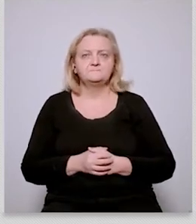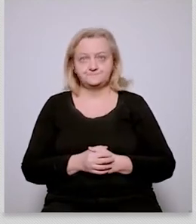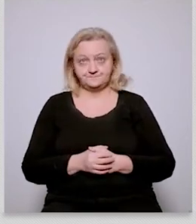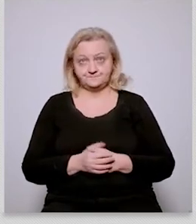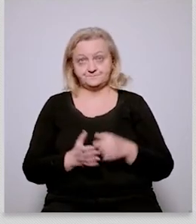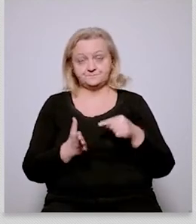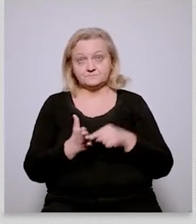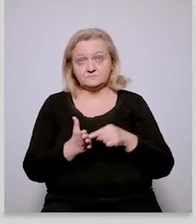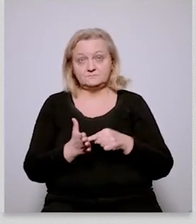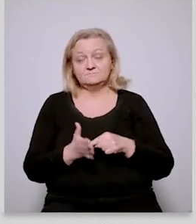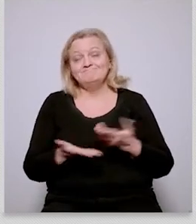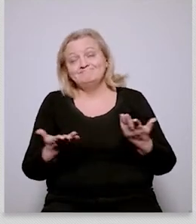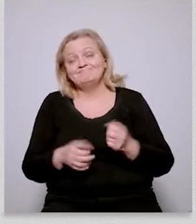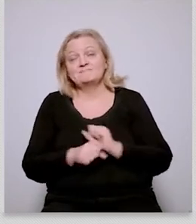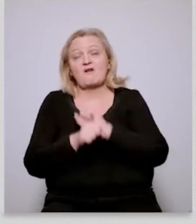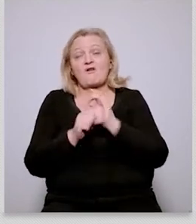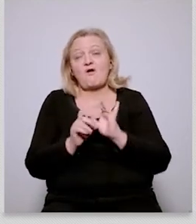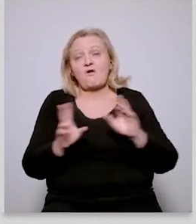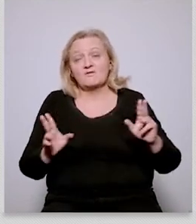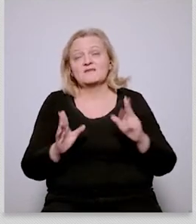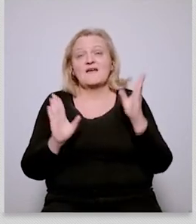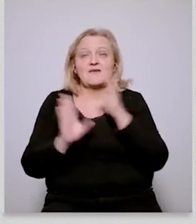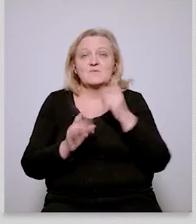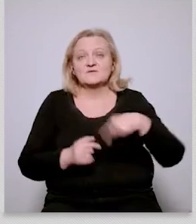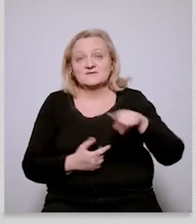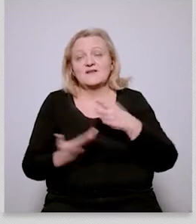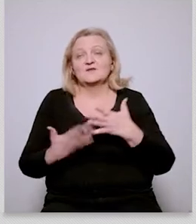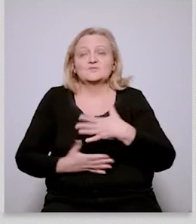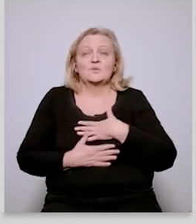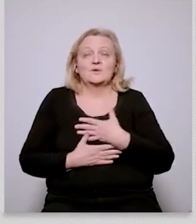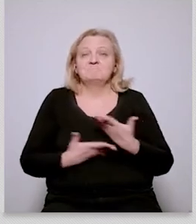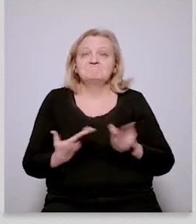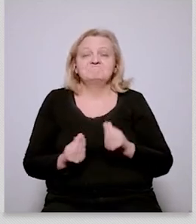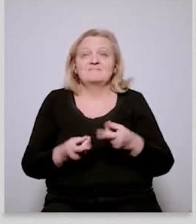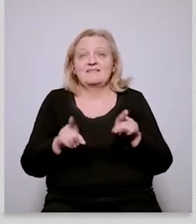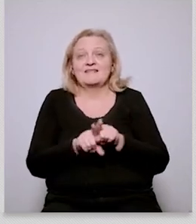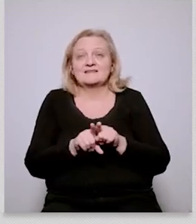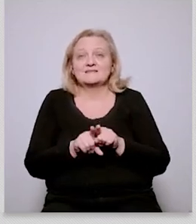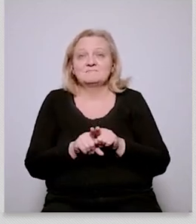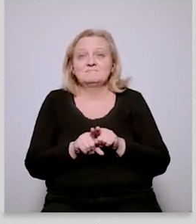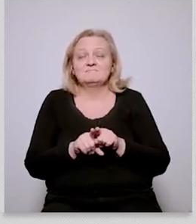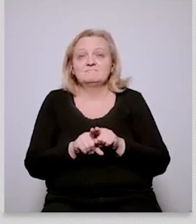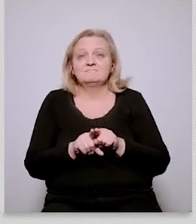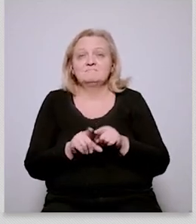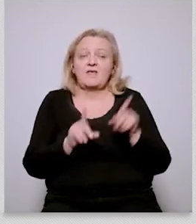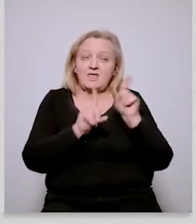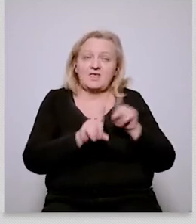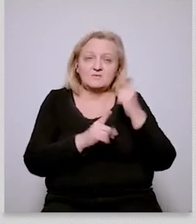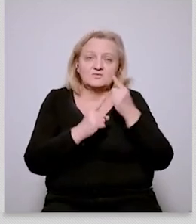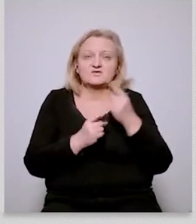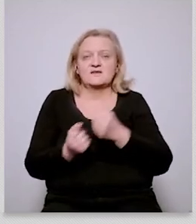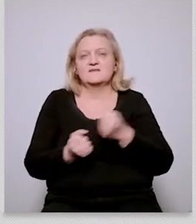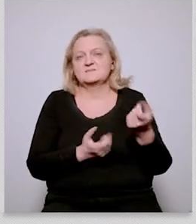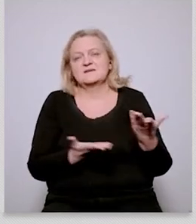has also you know done something to to this rhetoric so this is something that we found you know